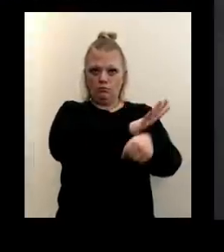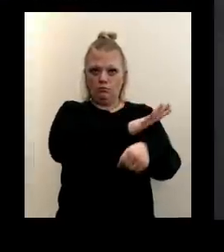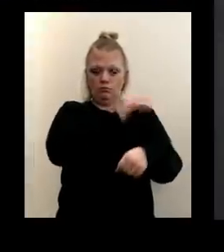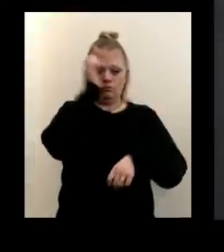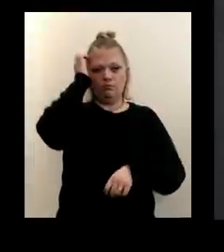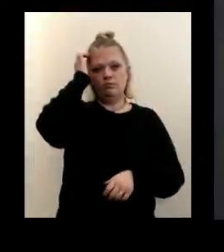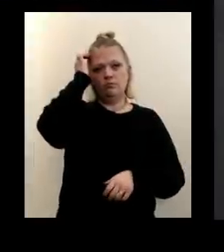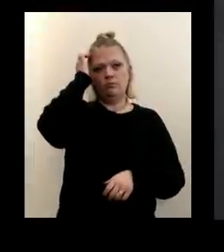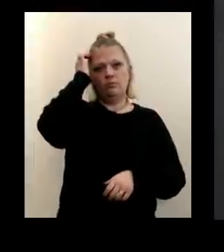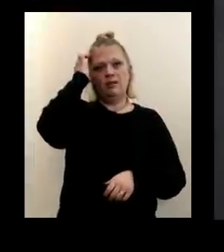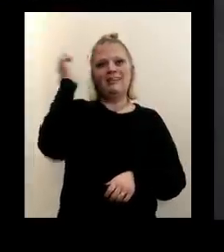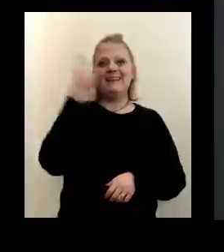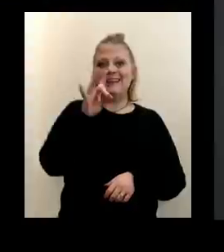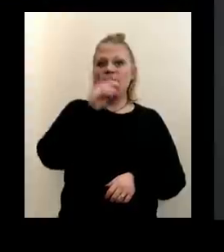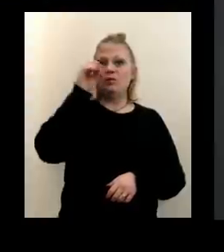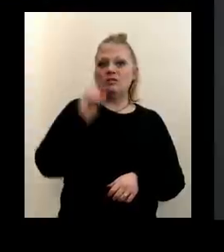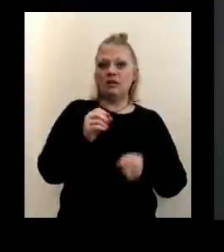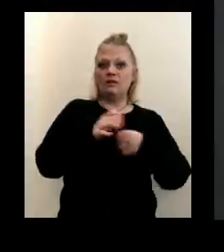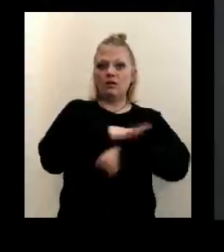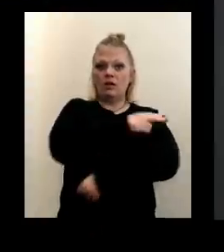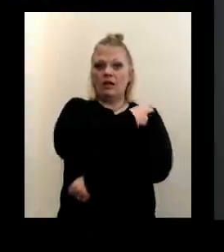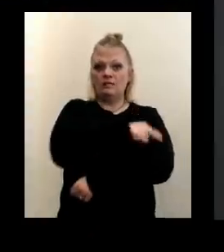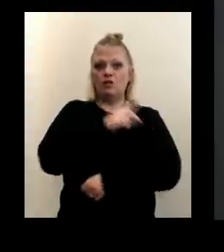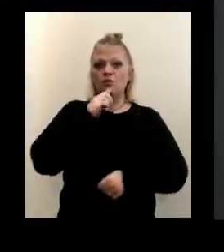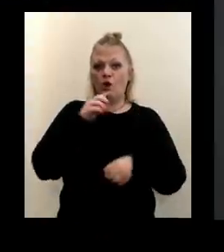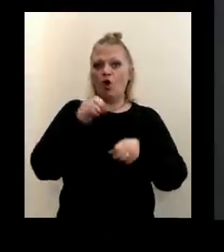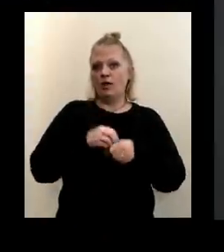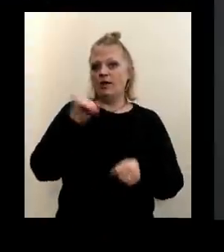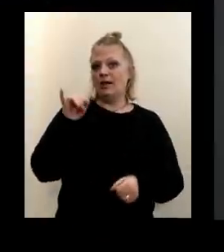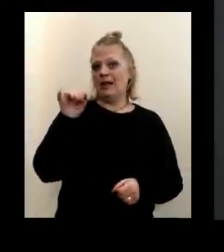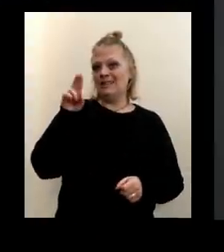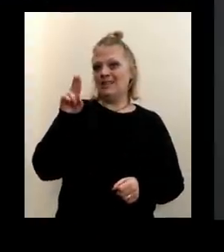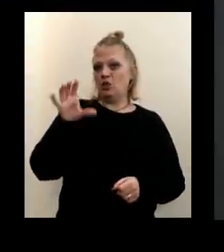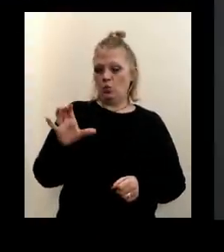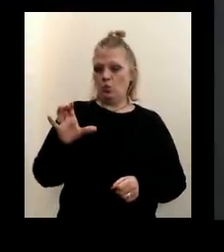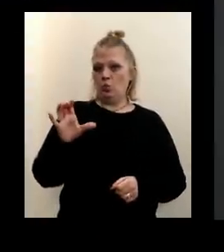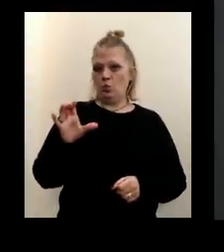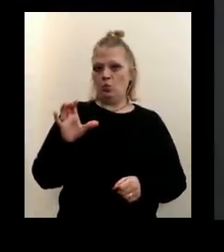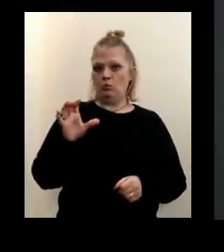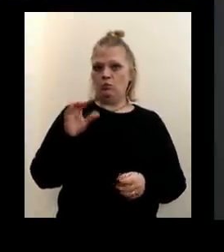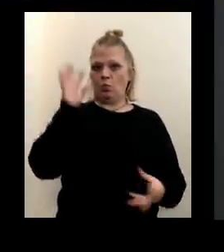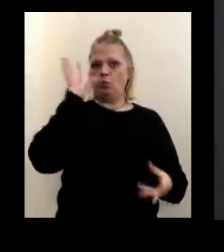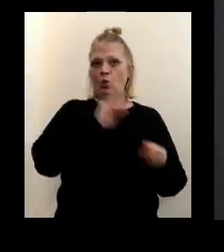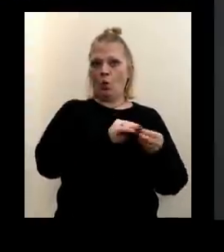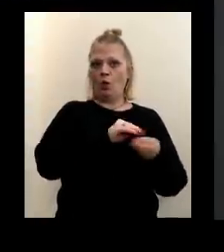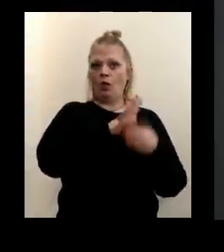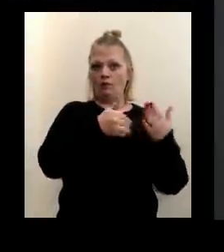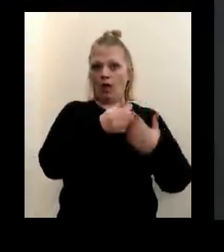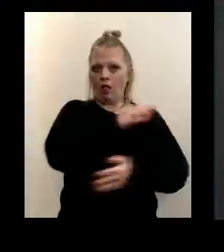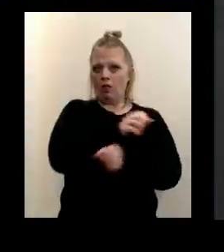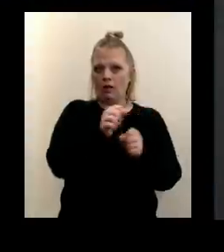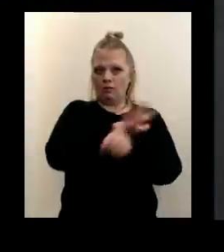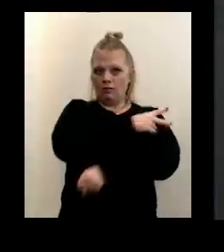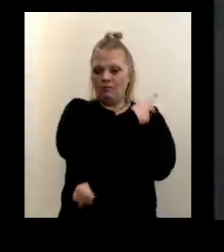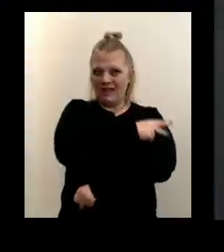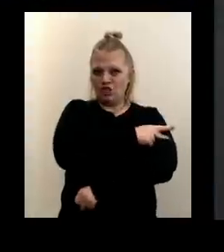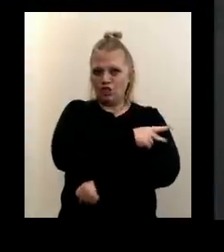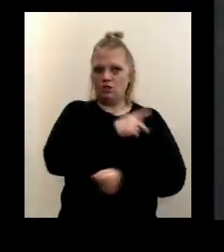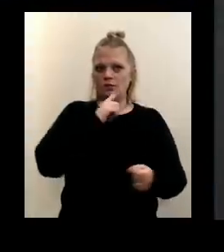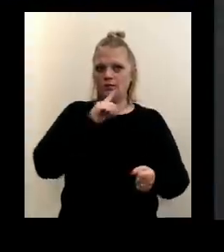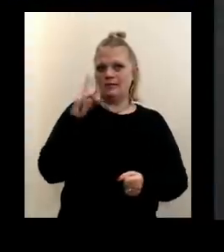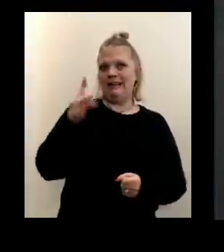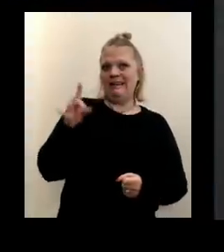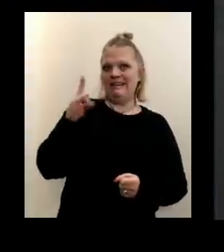18 percent of the COVID hospitalizations though are in an ICU bed. That's pretty static to what we've seen lately in that 20 percent